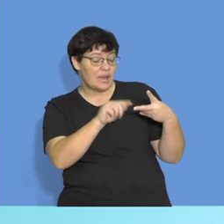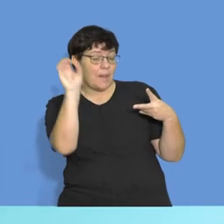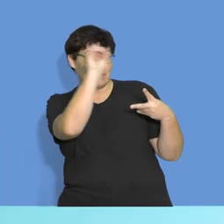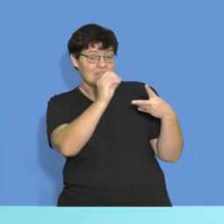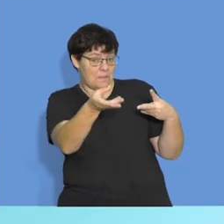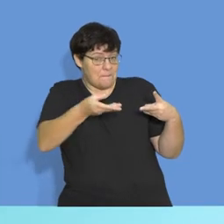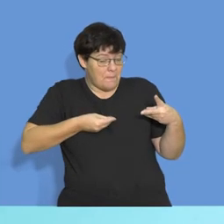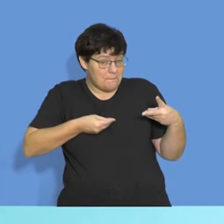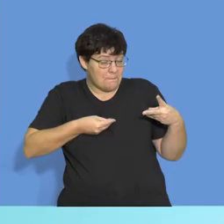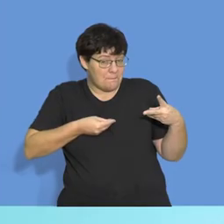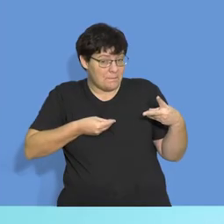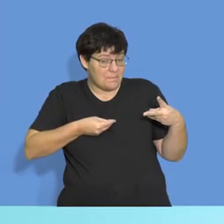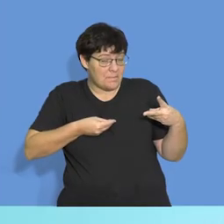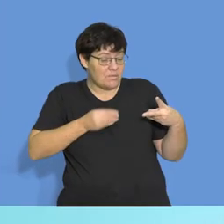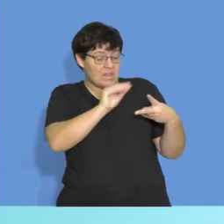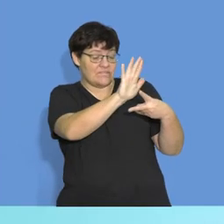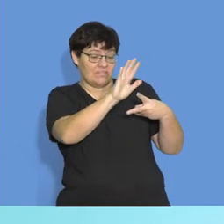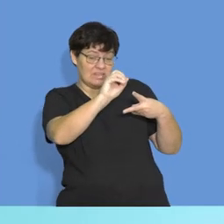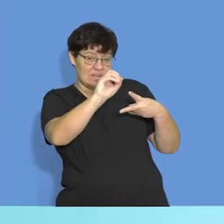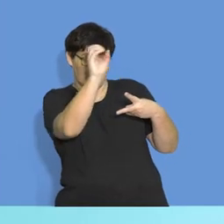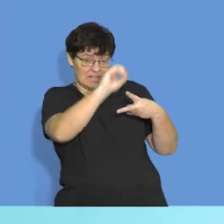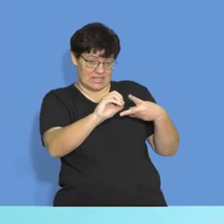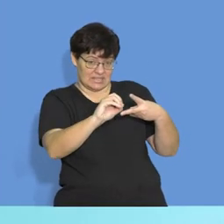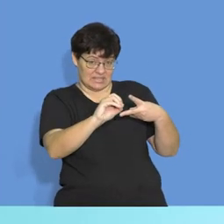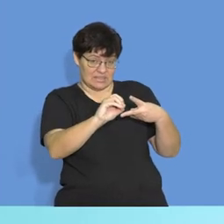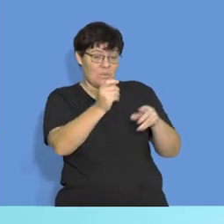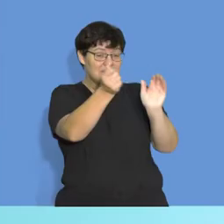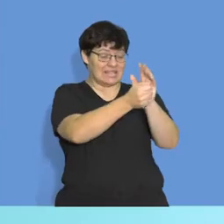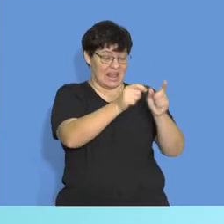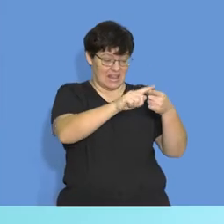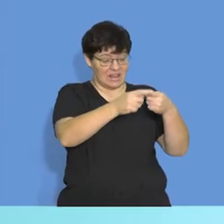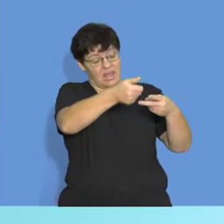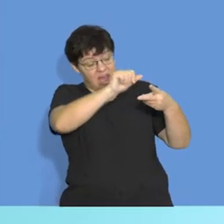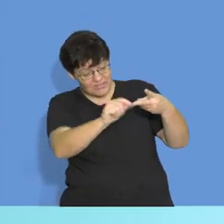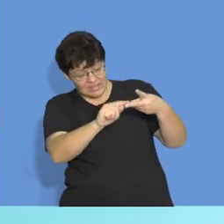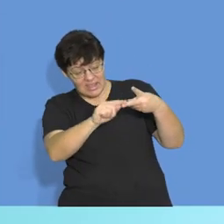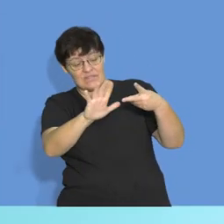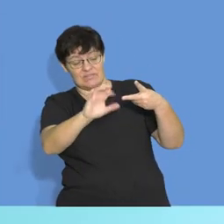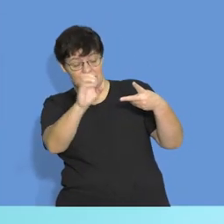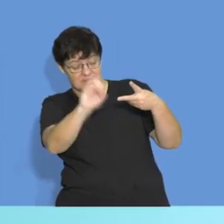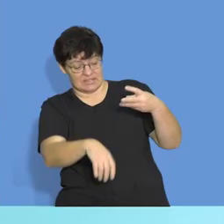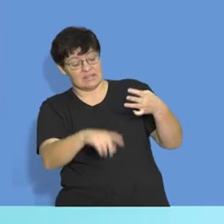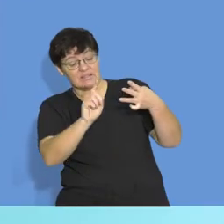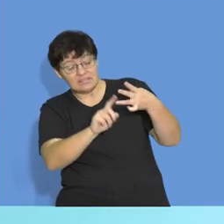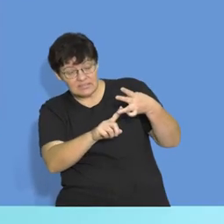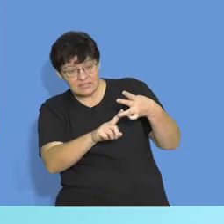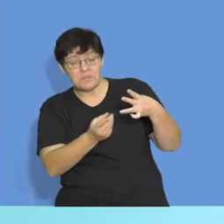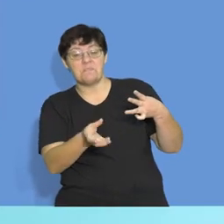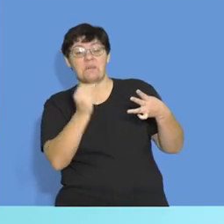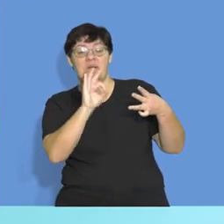we said 50% in the month after the month of sale, thereafter, I'm receiving